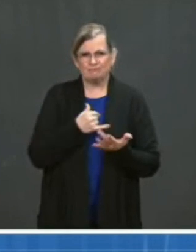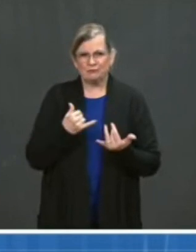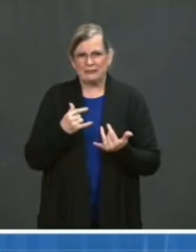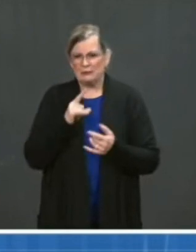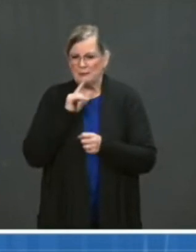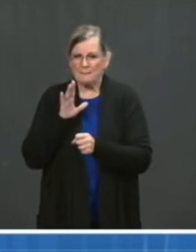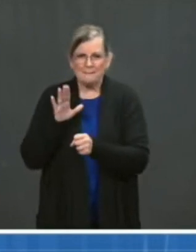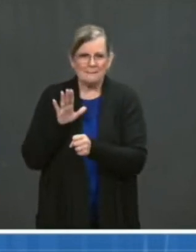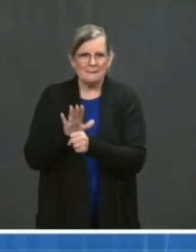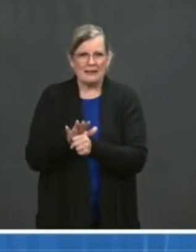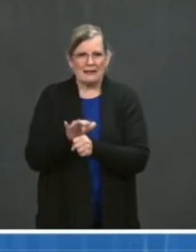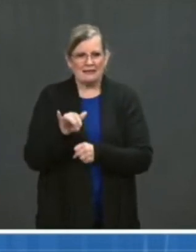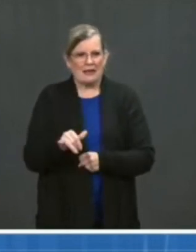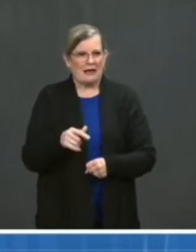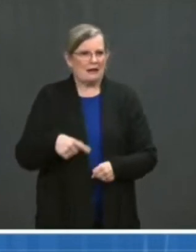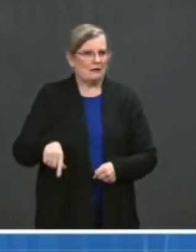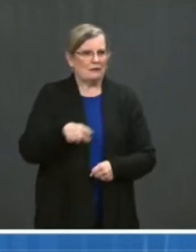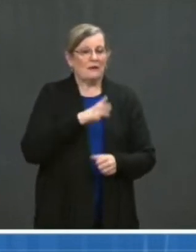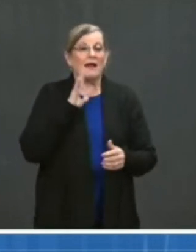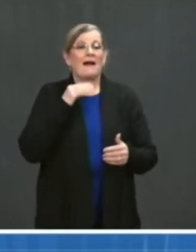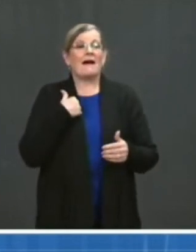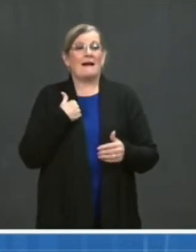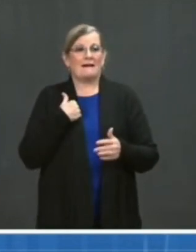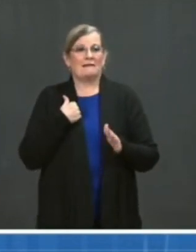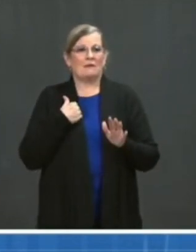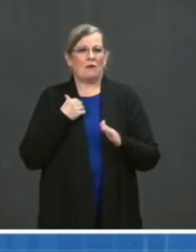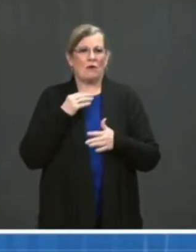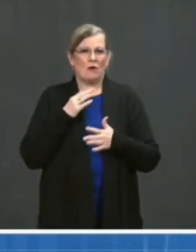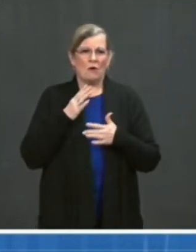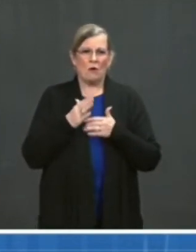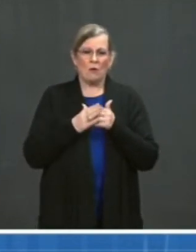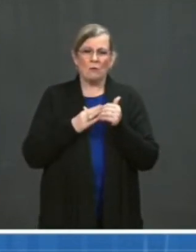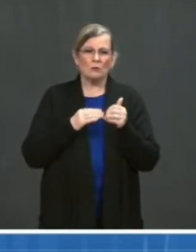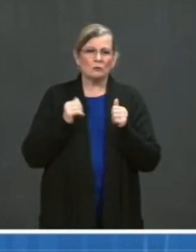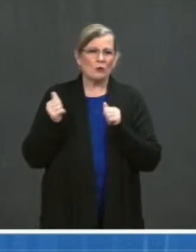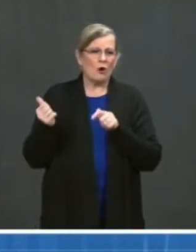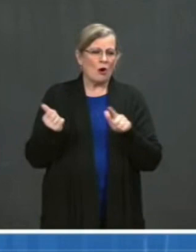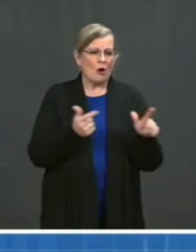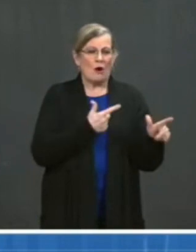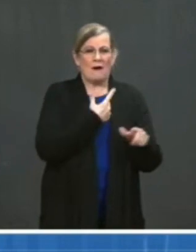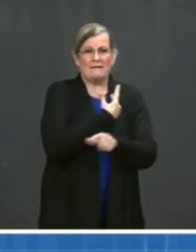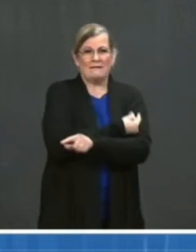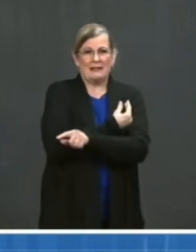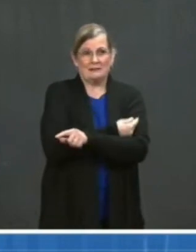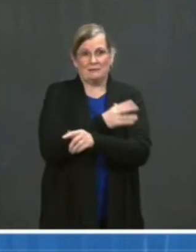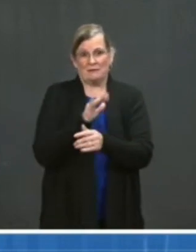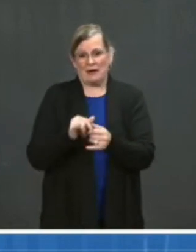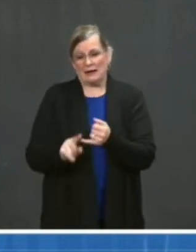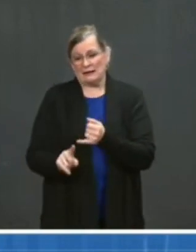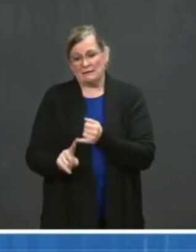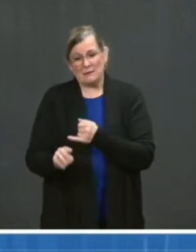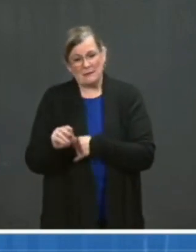is most important here. Thank you for joining today, and I hope everybody has a good weekend, and we look forward to seeing you on Monday. Thank you.